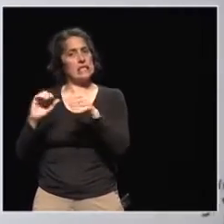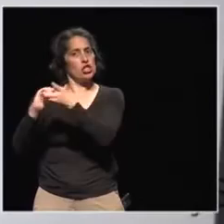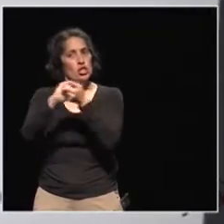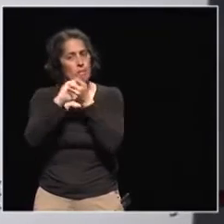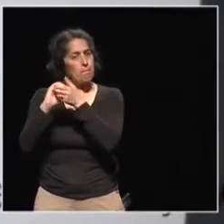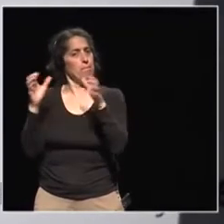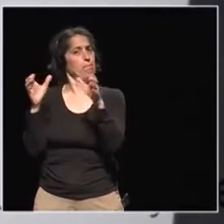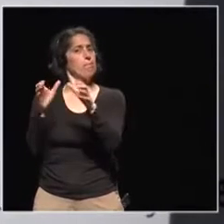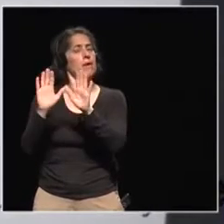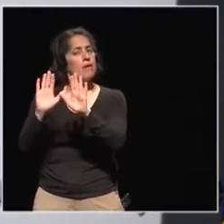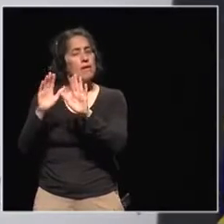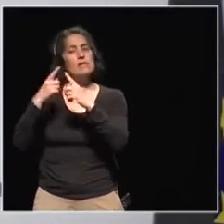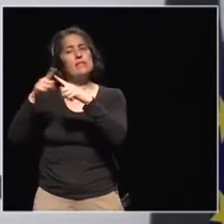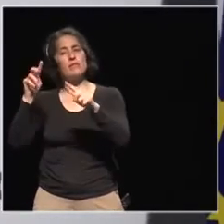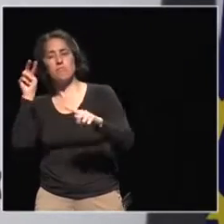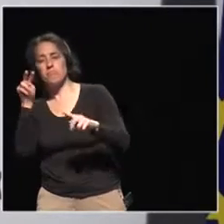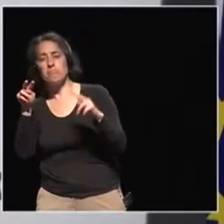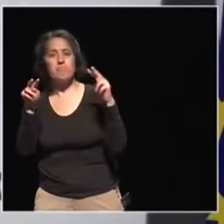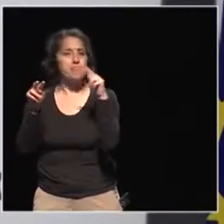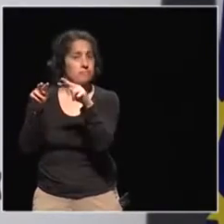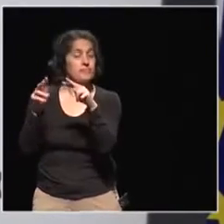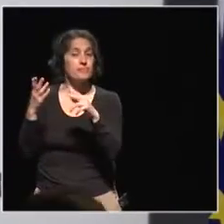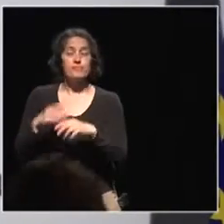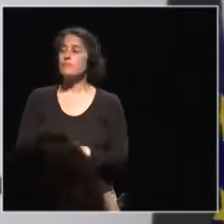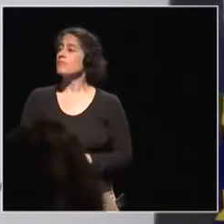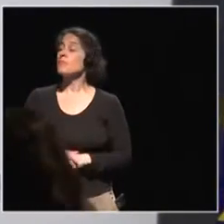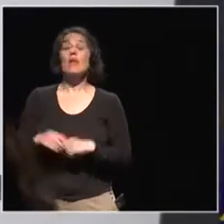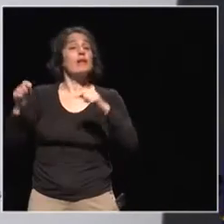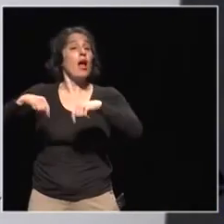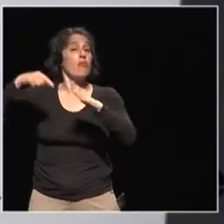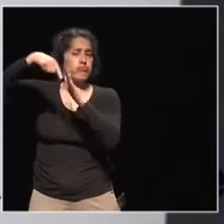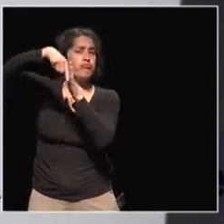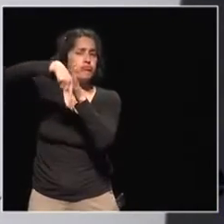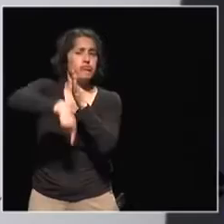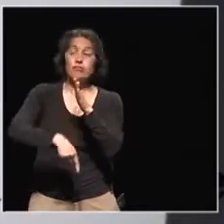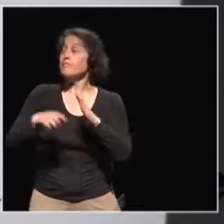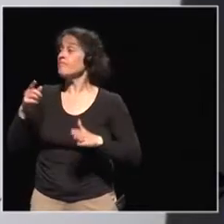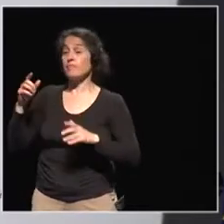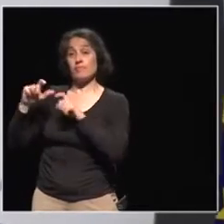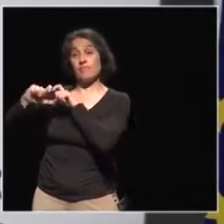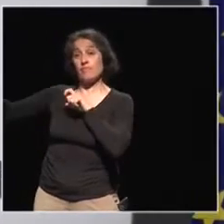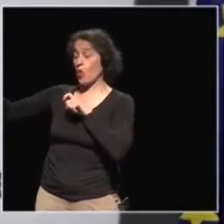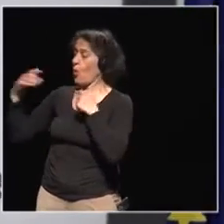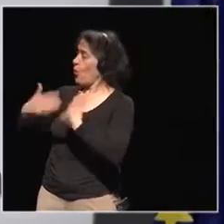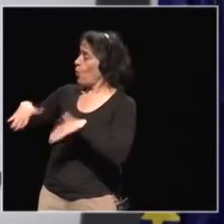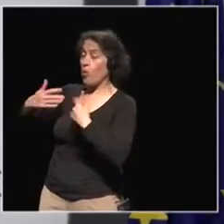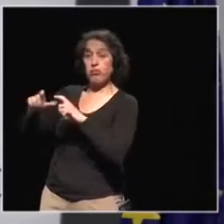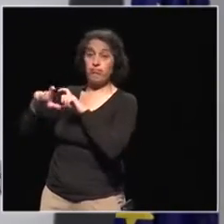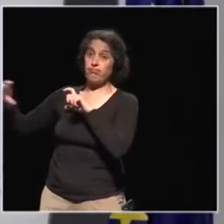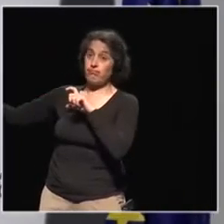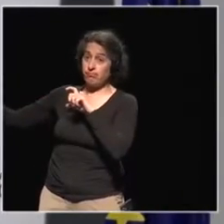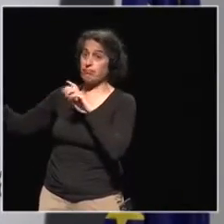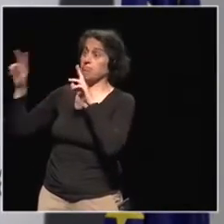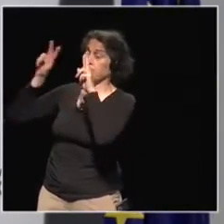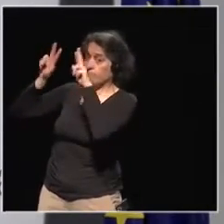aspects. And now we have the chance to explore this further with this great panel here, along